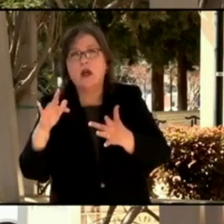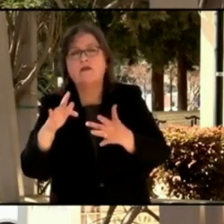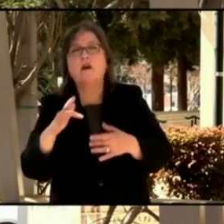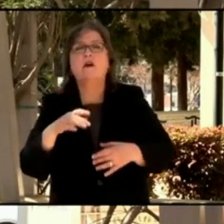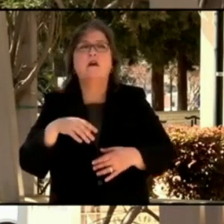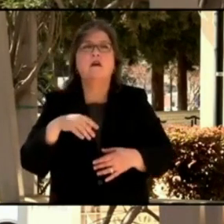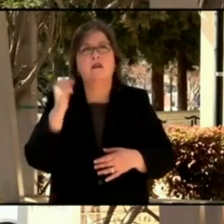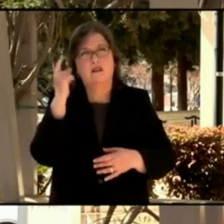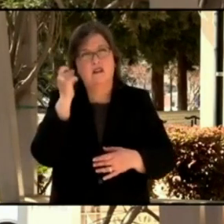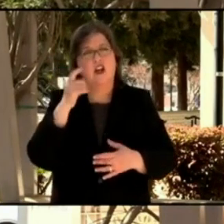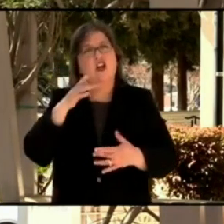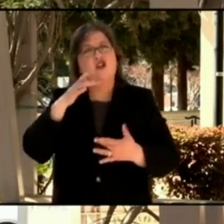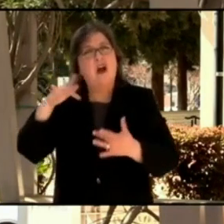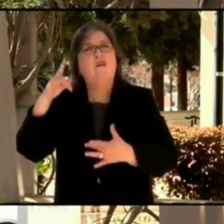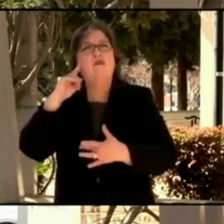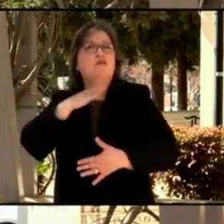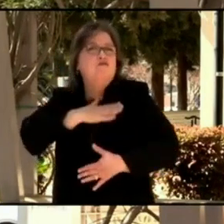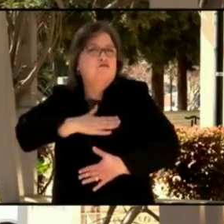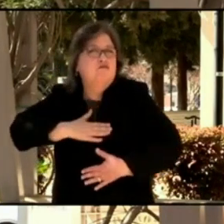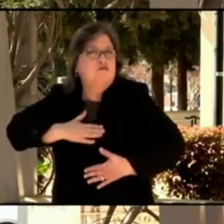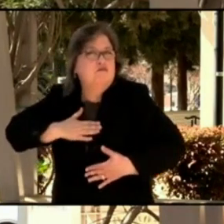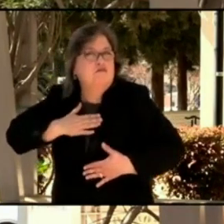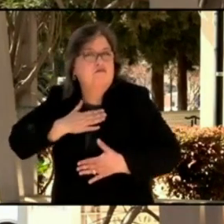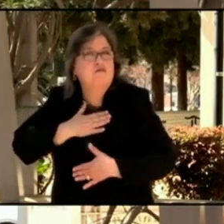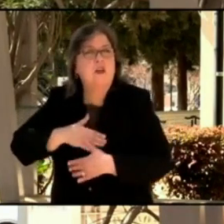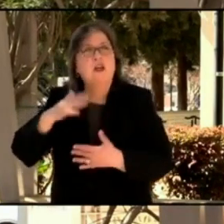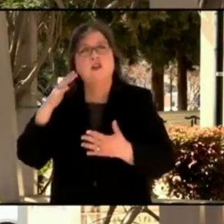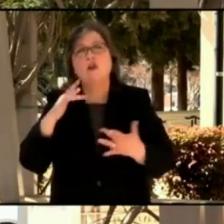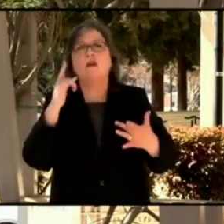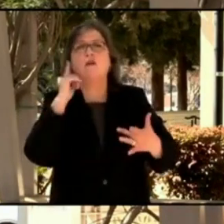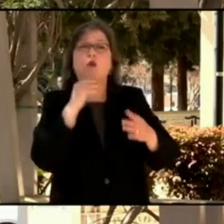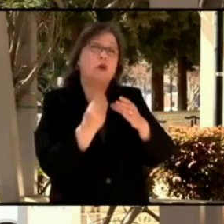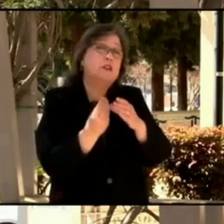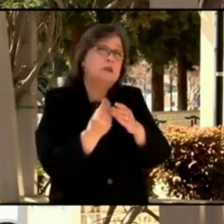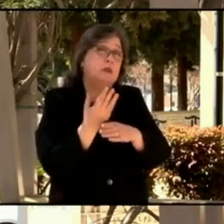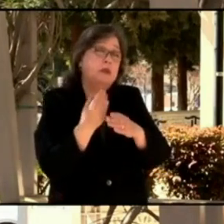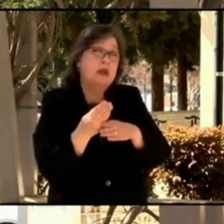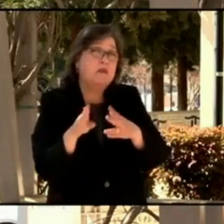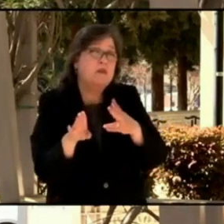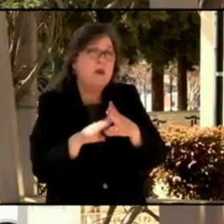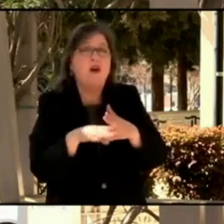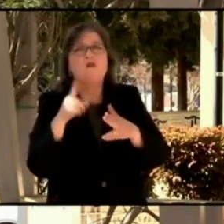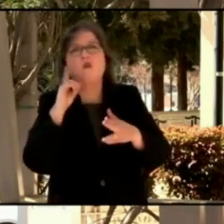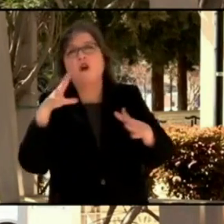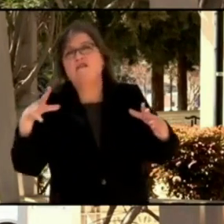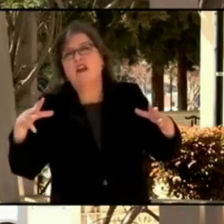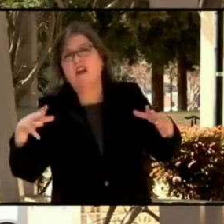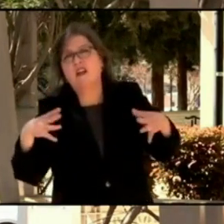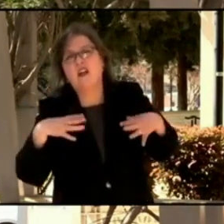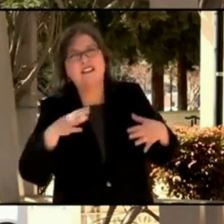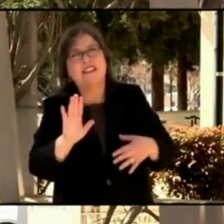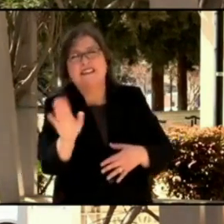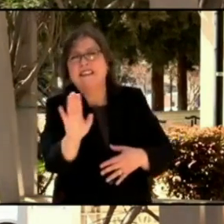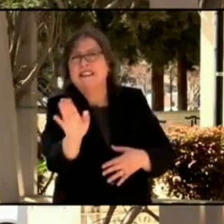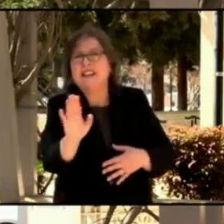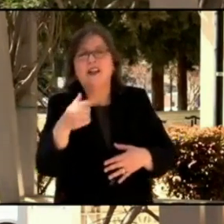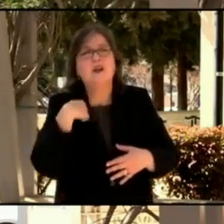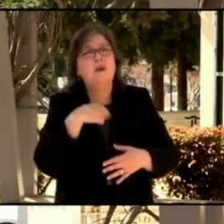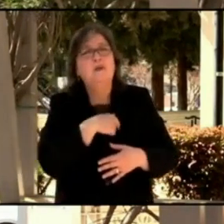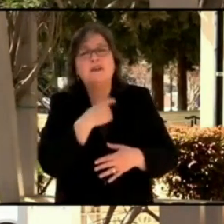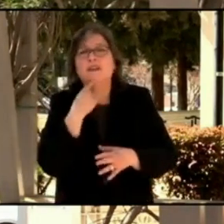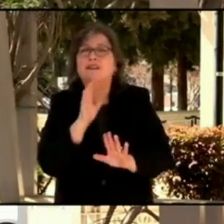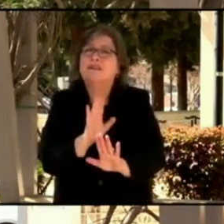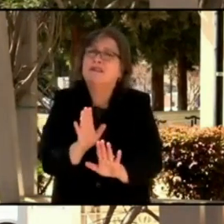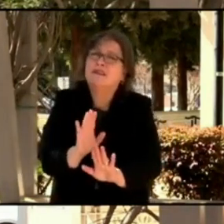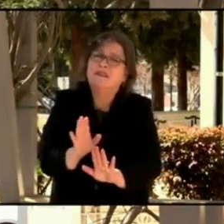for example, discouraging travel for spring break, for example. The reason why we discourage travel is that